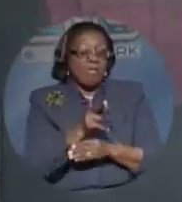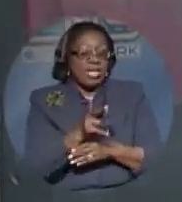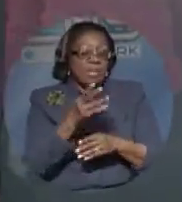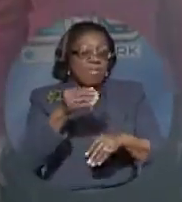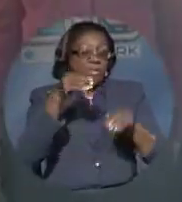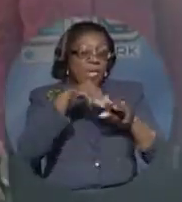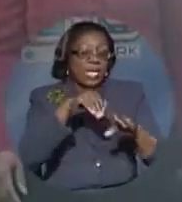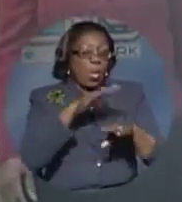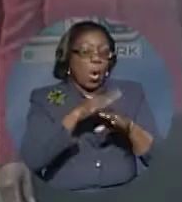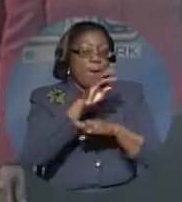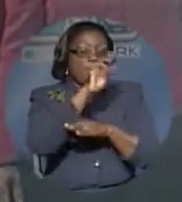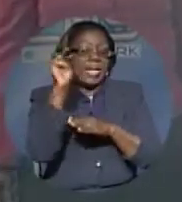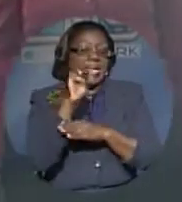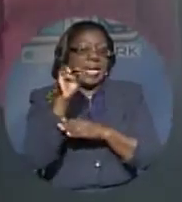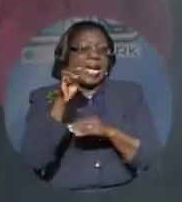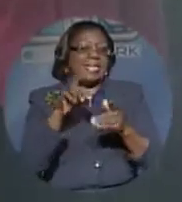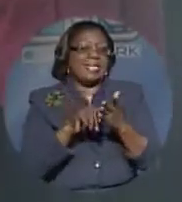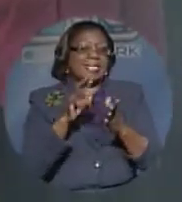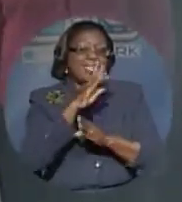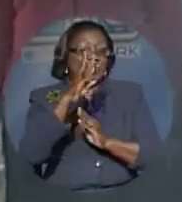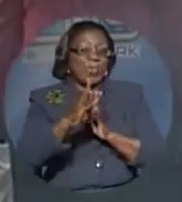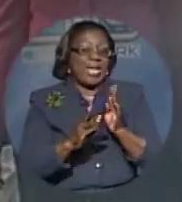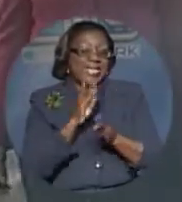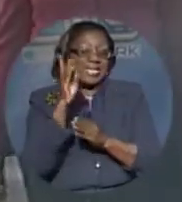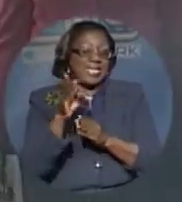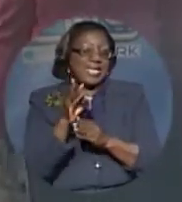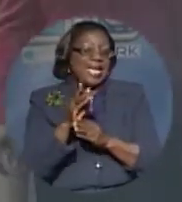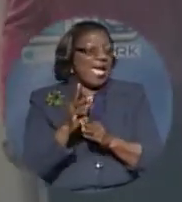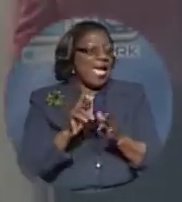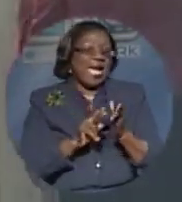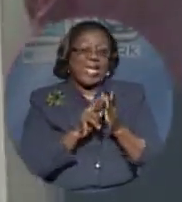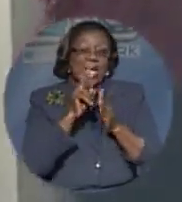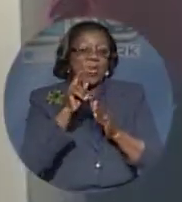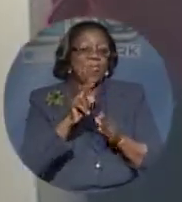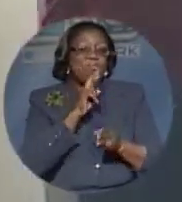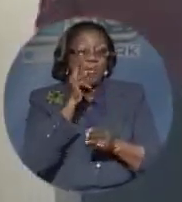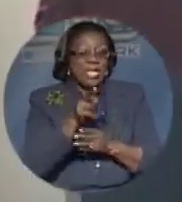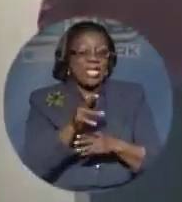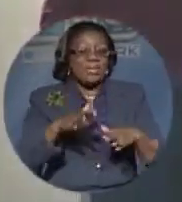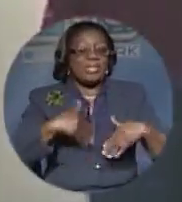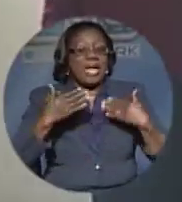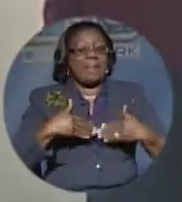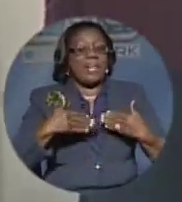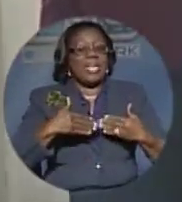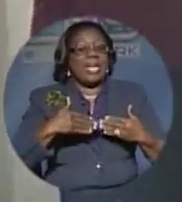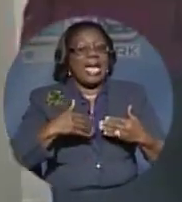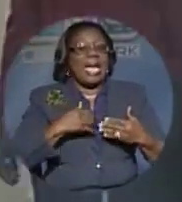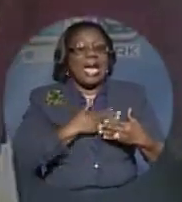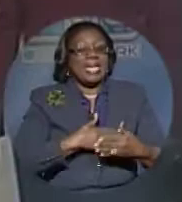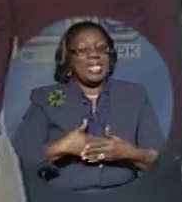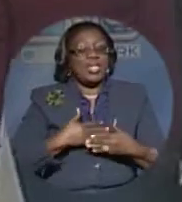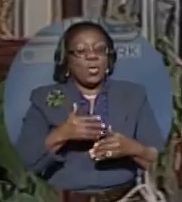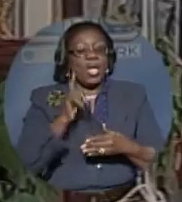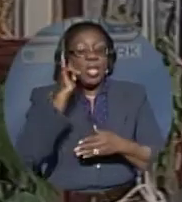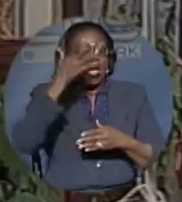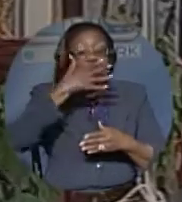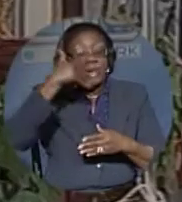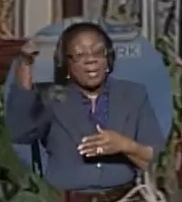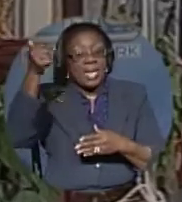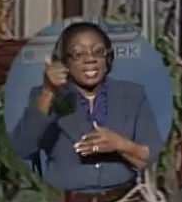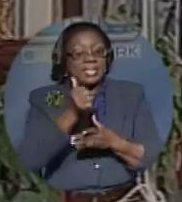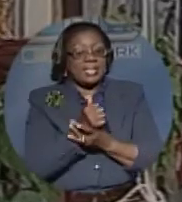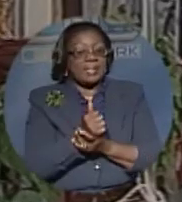Monday, and this is Wednesday, and I've really been happy and enjoyed, and I'm looking for the best of everything.